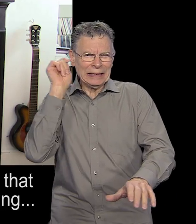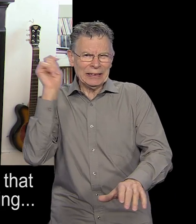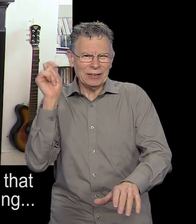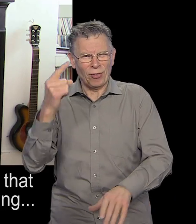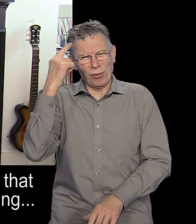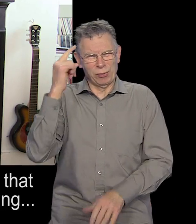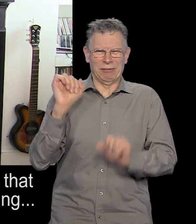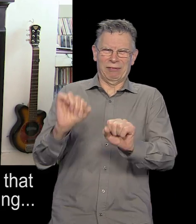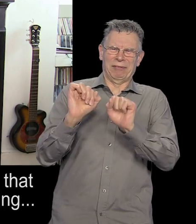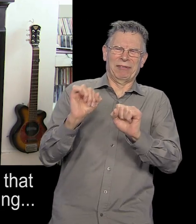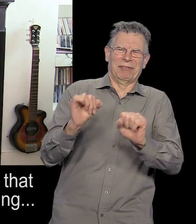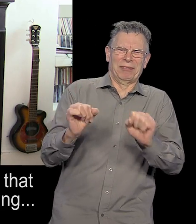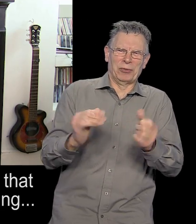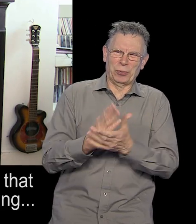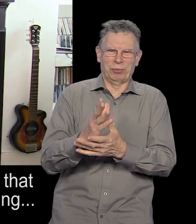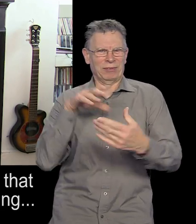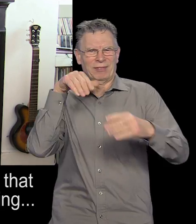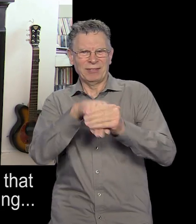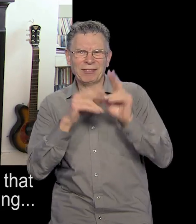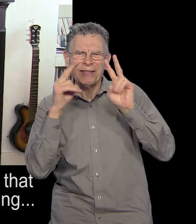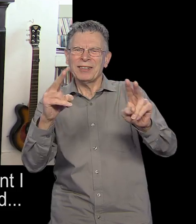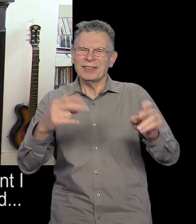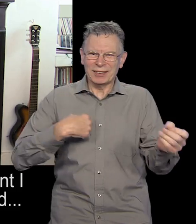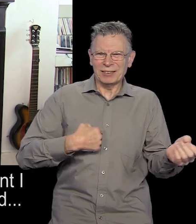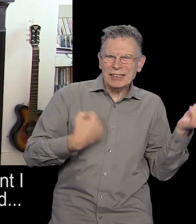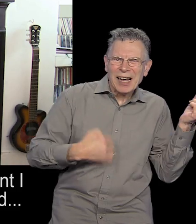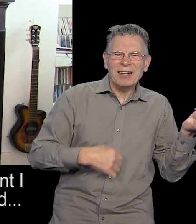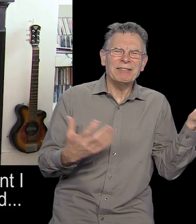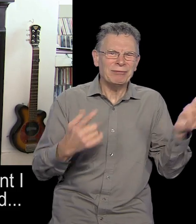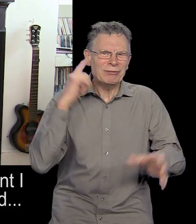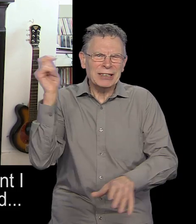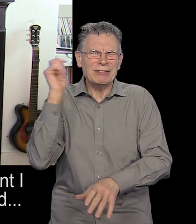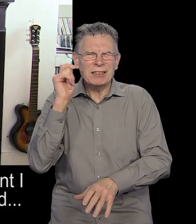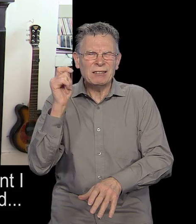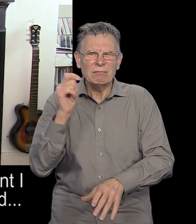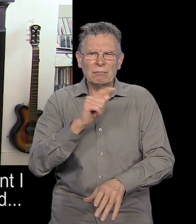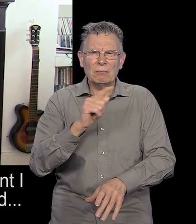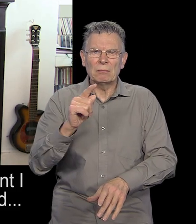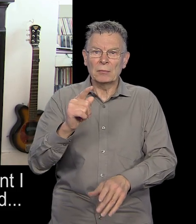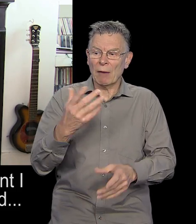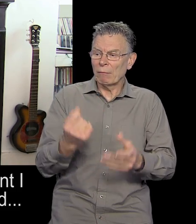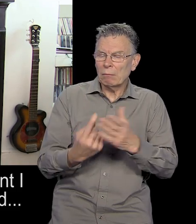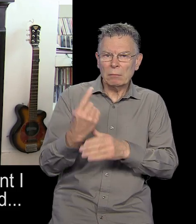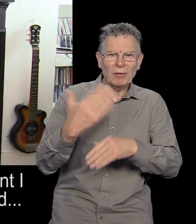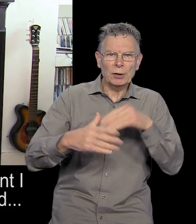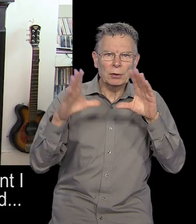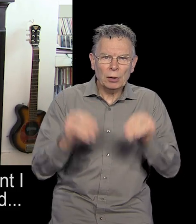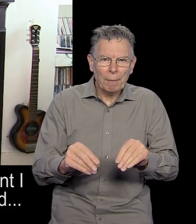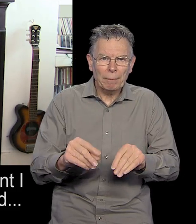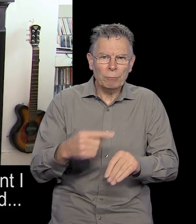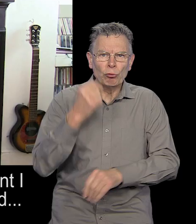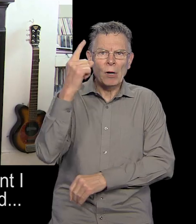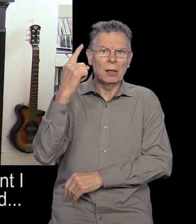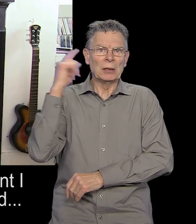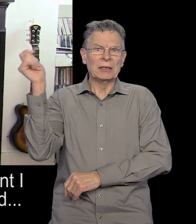part and parcel of going to that gig, Of course, one day that ringing never stopped. And at that point, I realised that I had tinnitus.